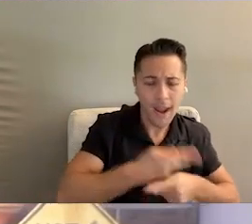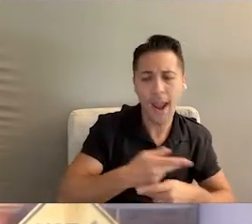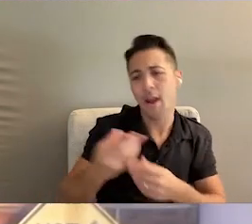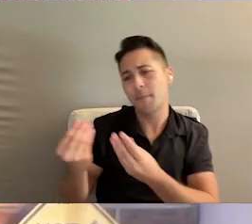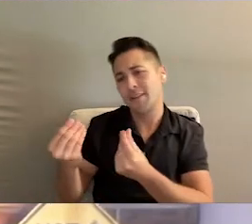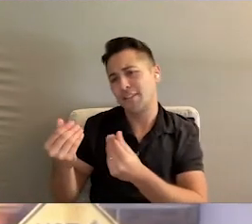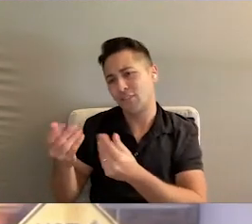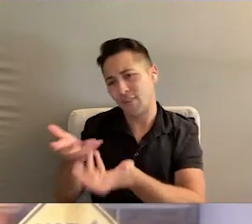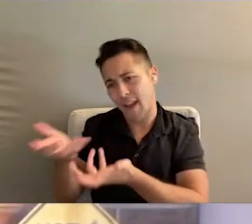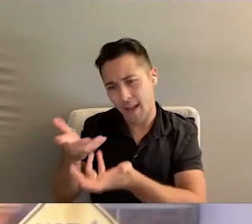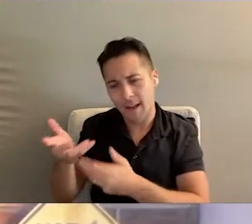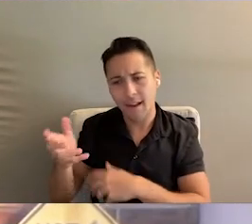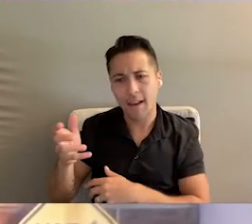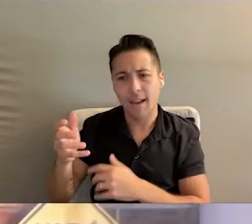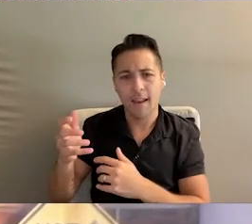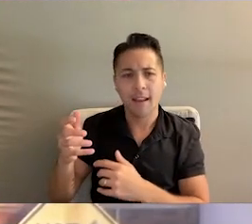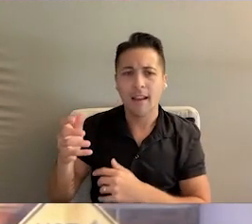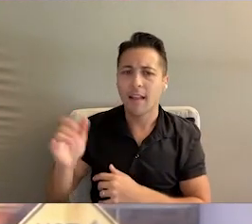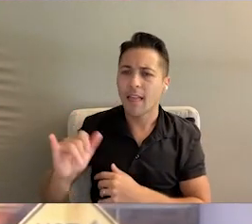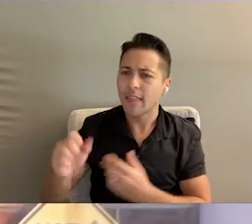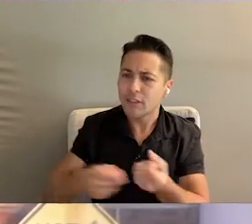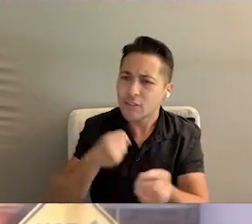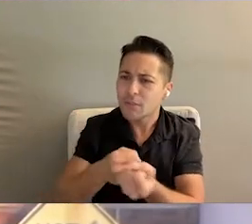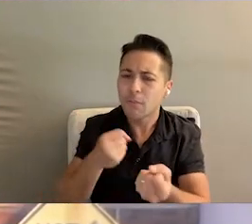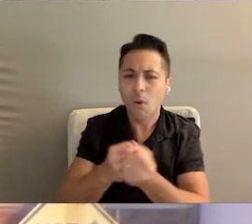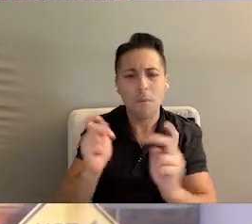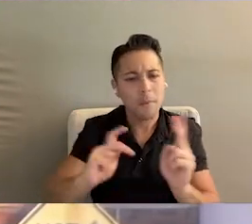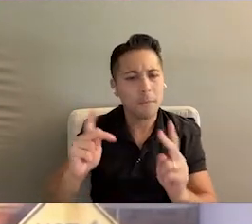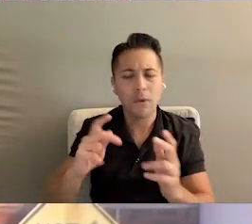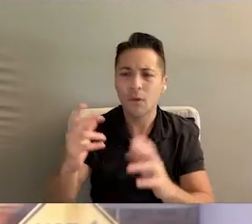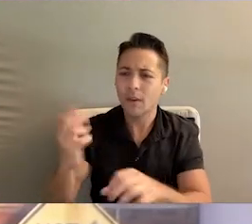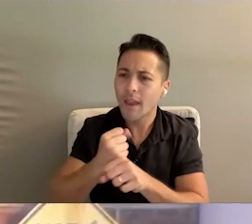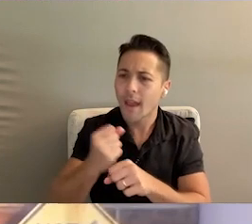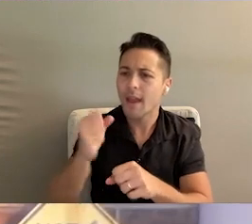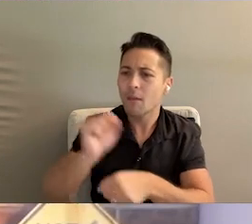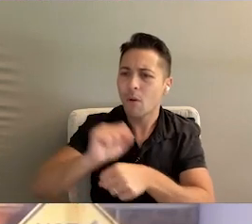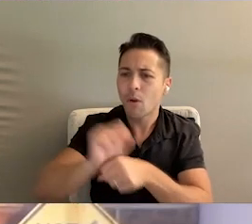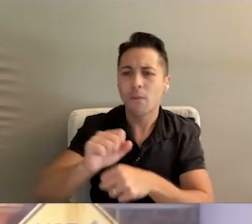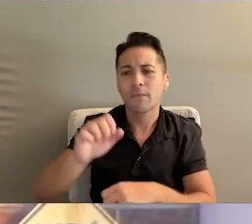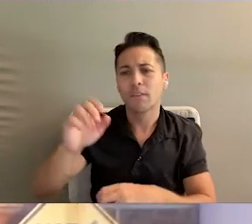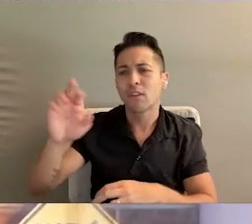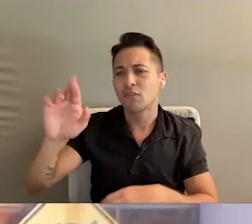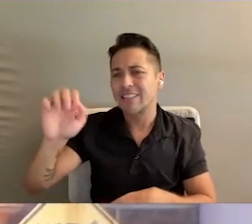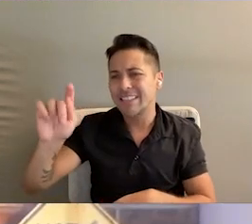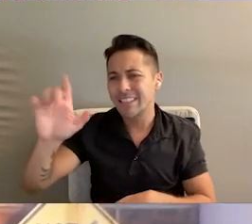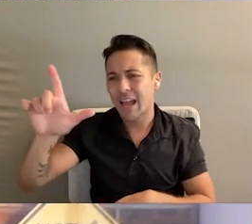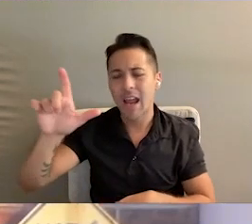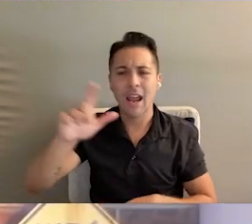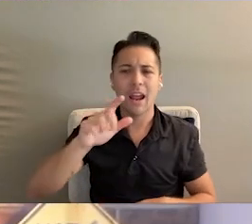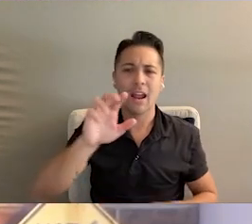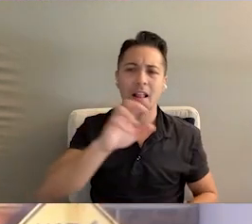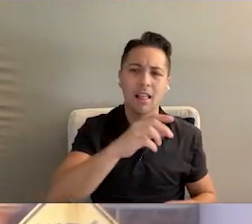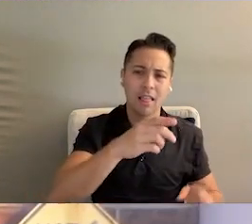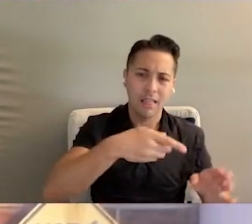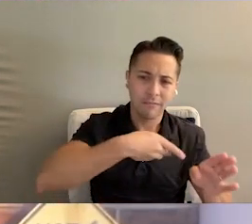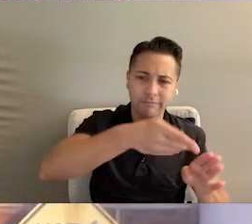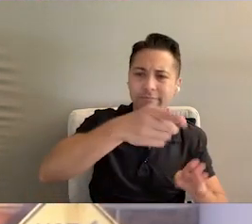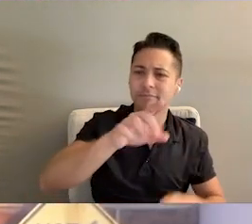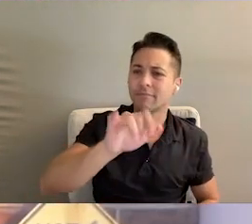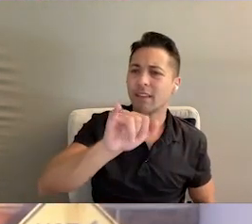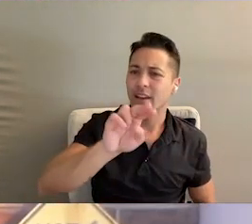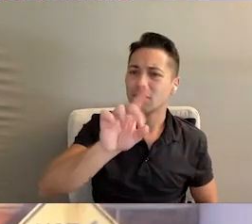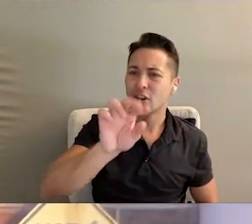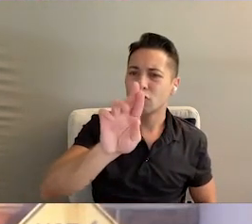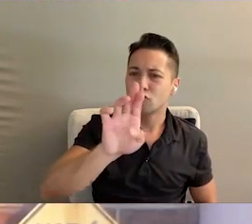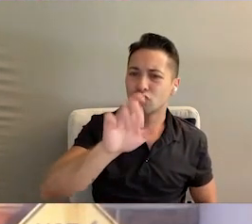material handling, which is supporting folks to get employment in retail, like industrial, warehouse settings. So, again,